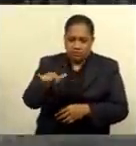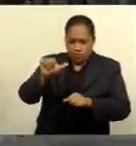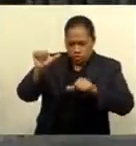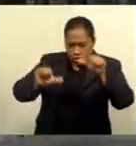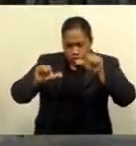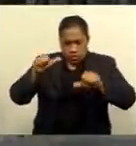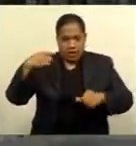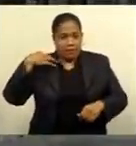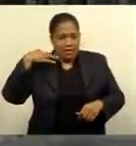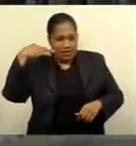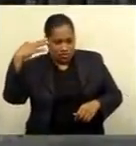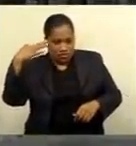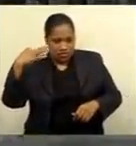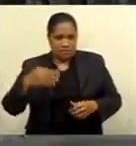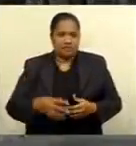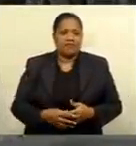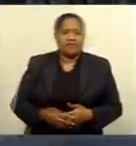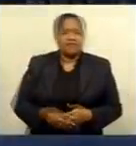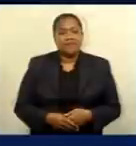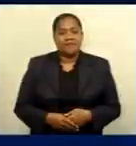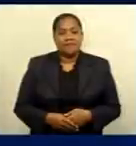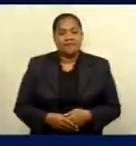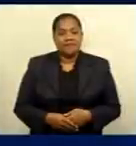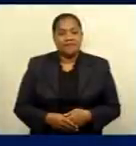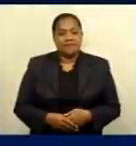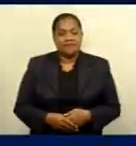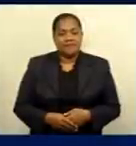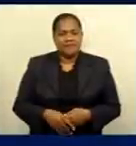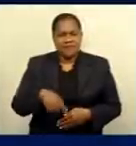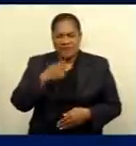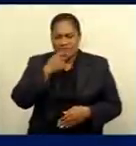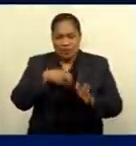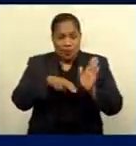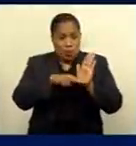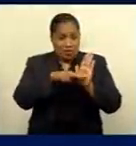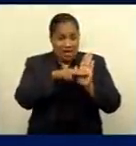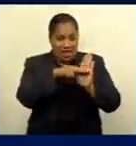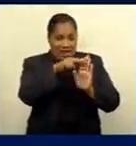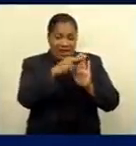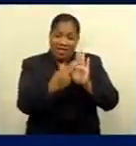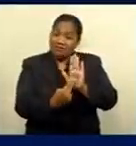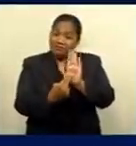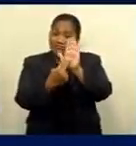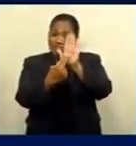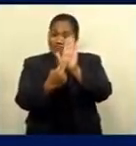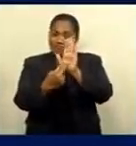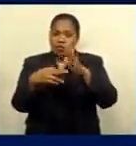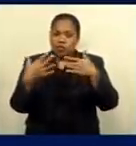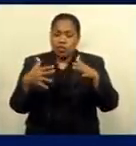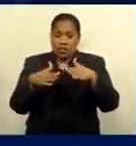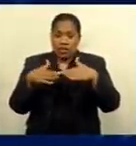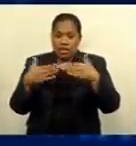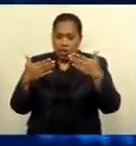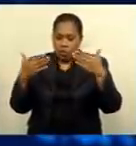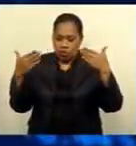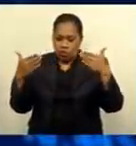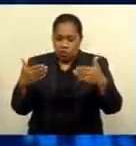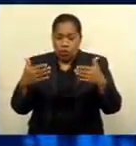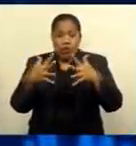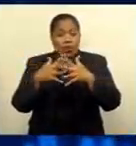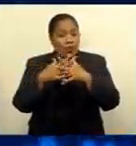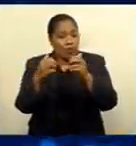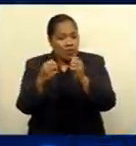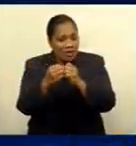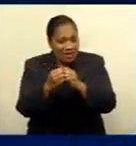without compromising decision quality. A few resorts and hotels in Nandi have turned their attention to the weekend in